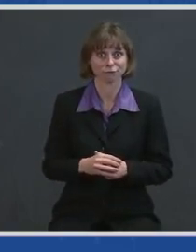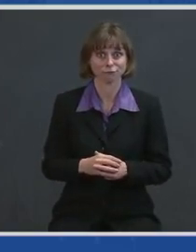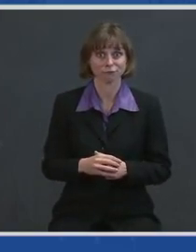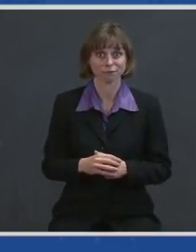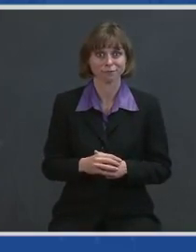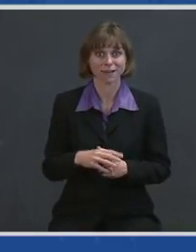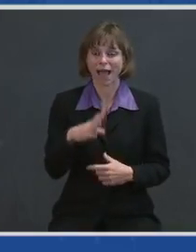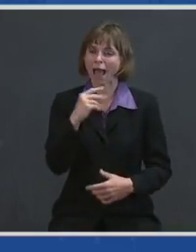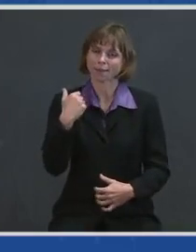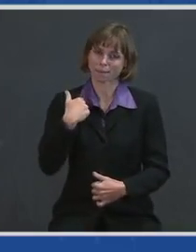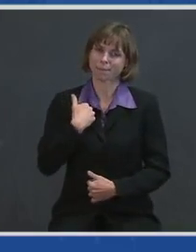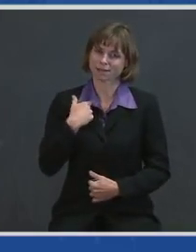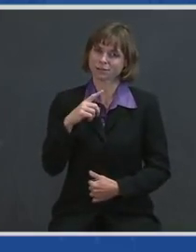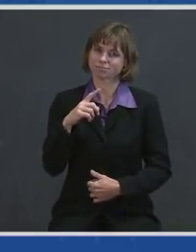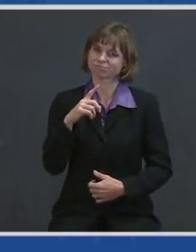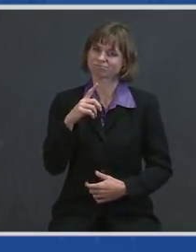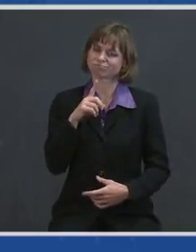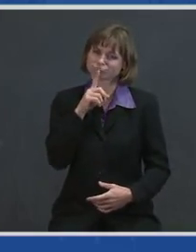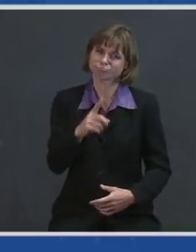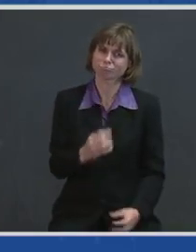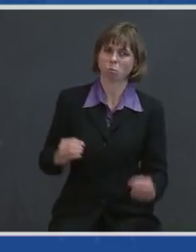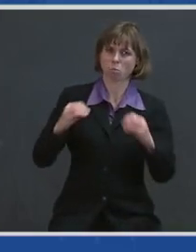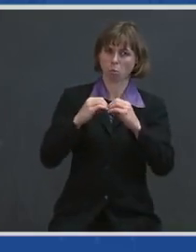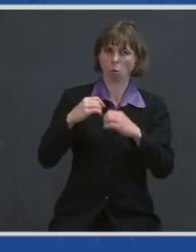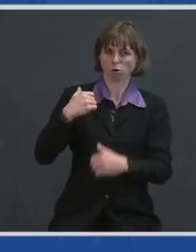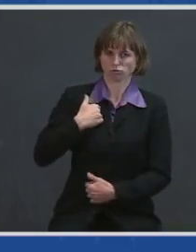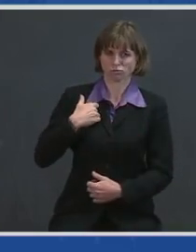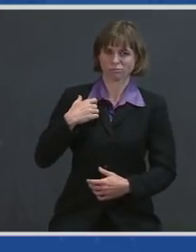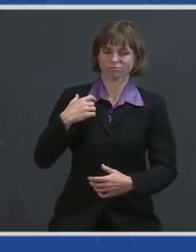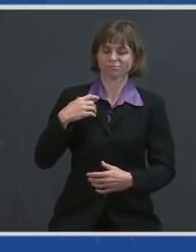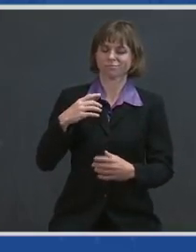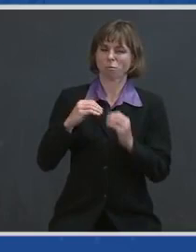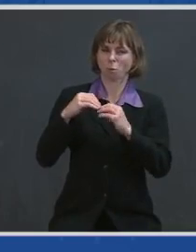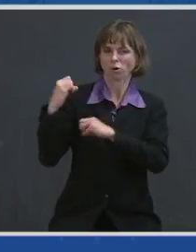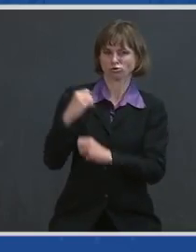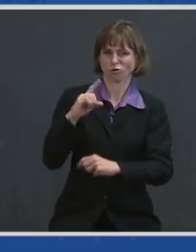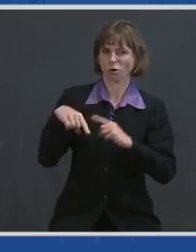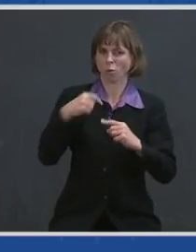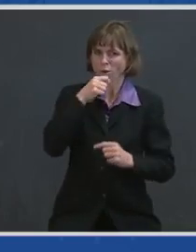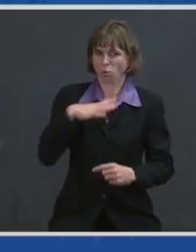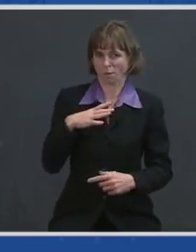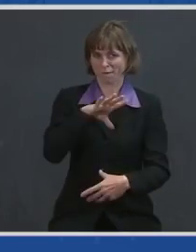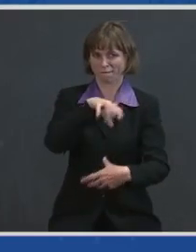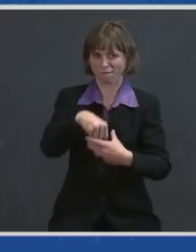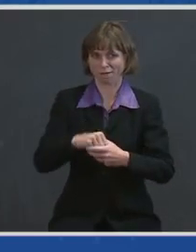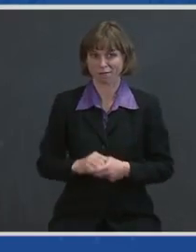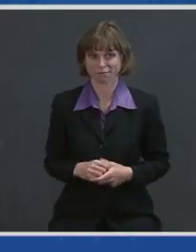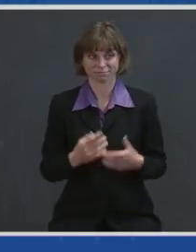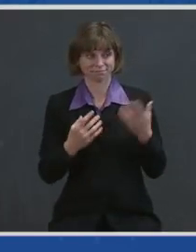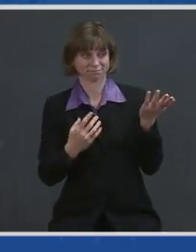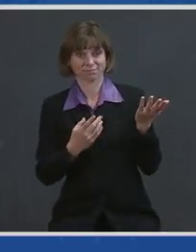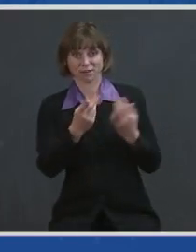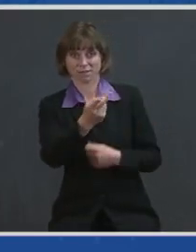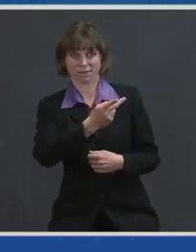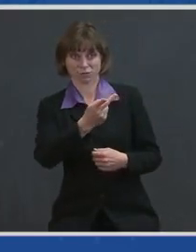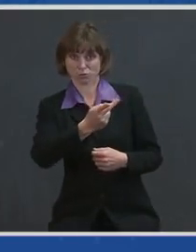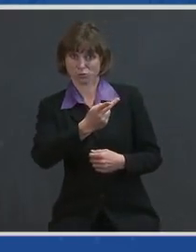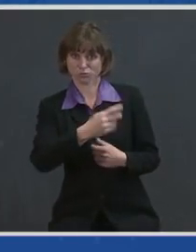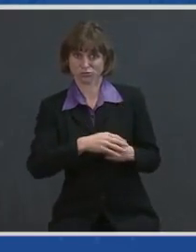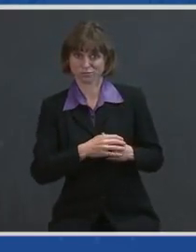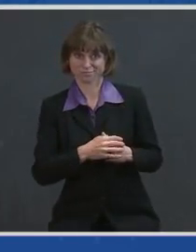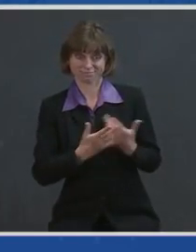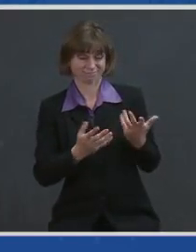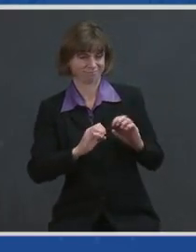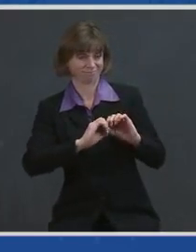is stronger when they do. Look no further than General Van Ovost and Lieutenant General